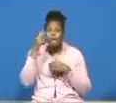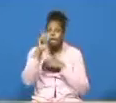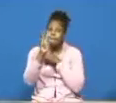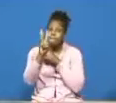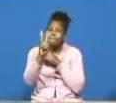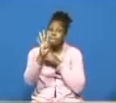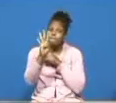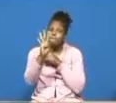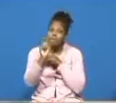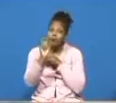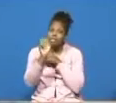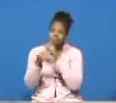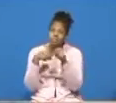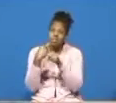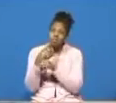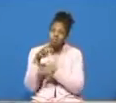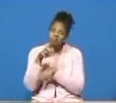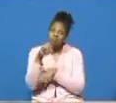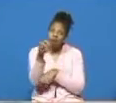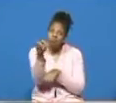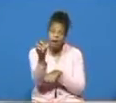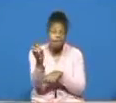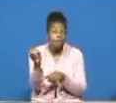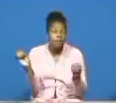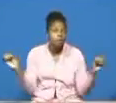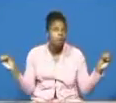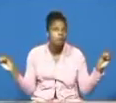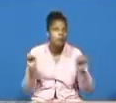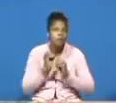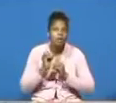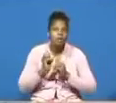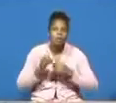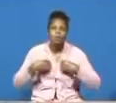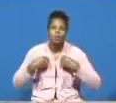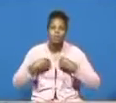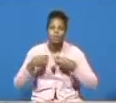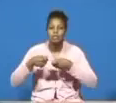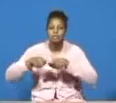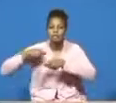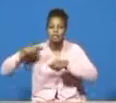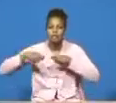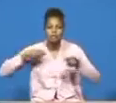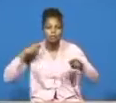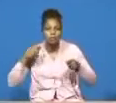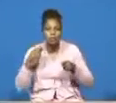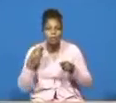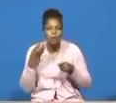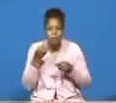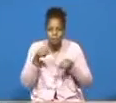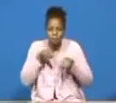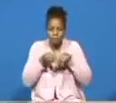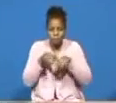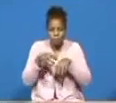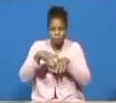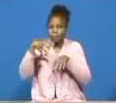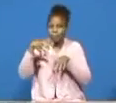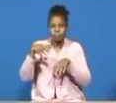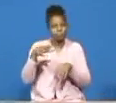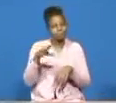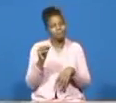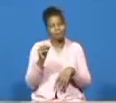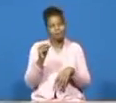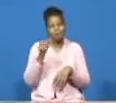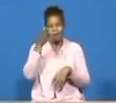out not one of them as they traveled did their foot swell because it said god preserved them god